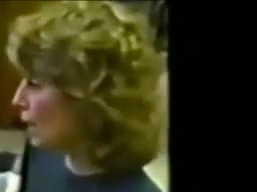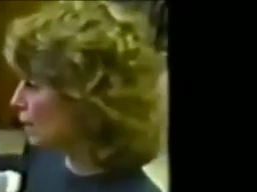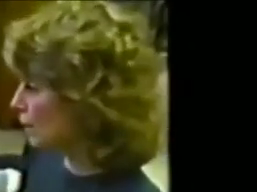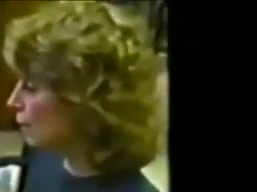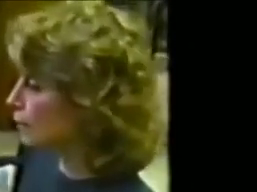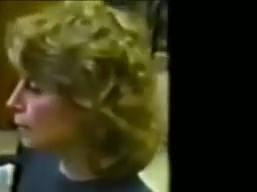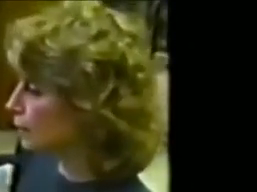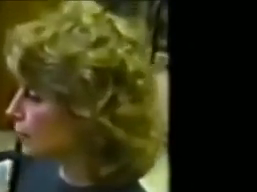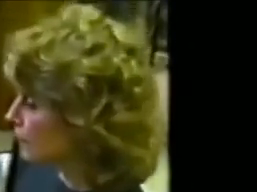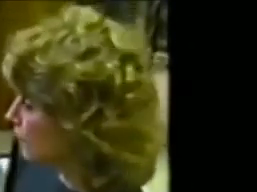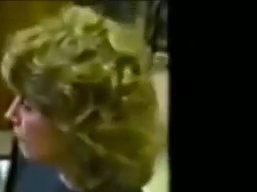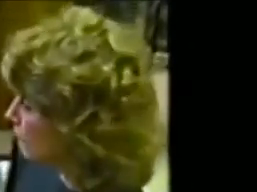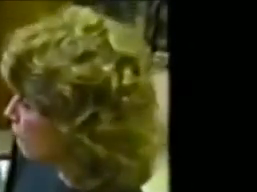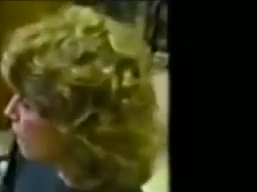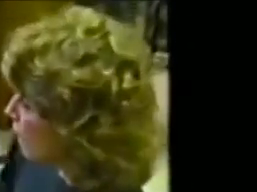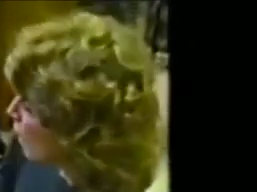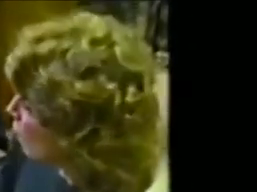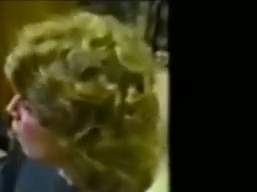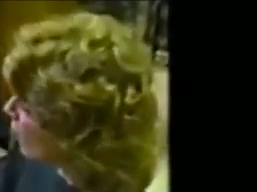So you